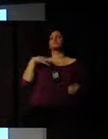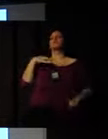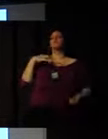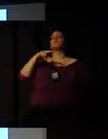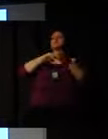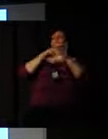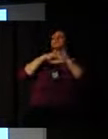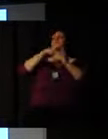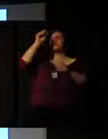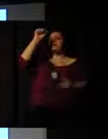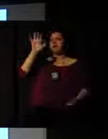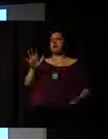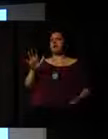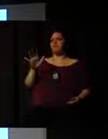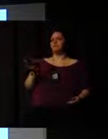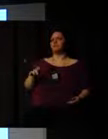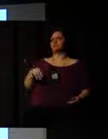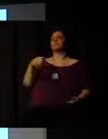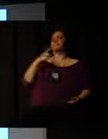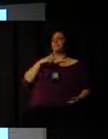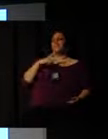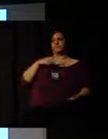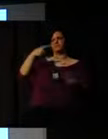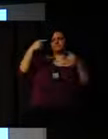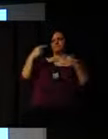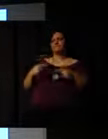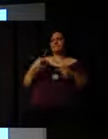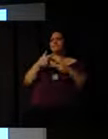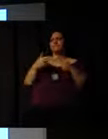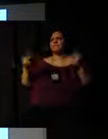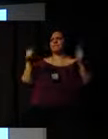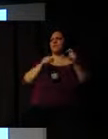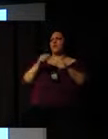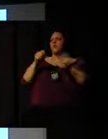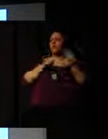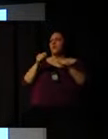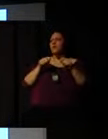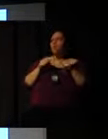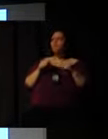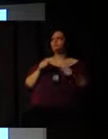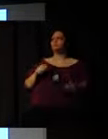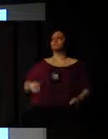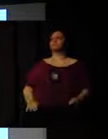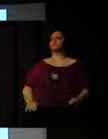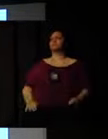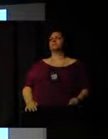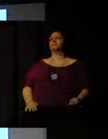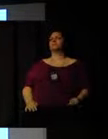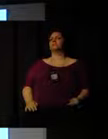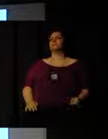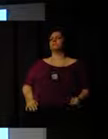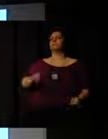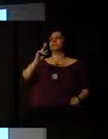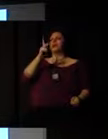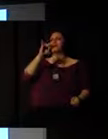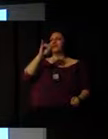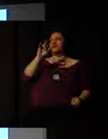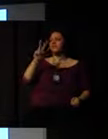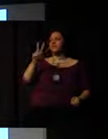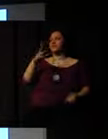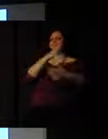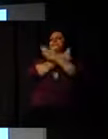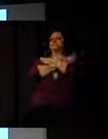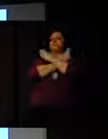of socioeconomic challenges such as crime, unemployment, education, HIV and AIDS. One of the main influences